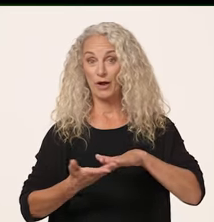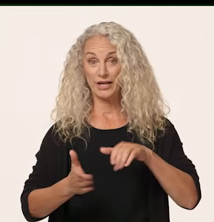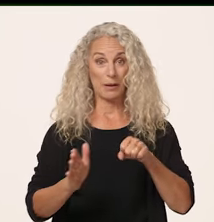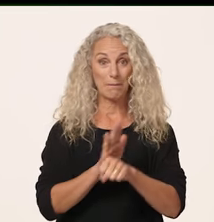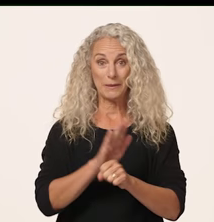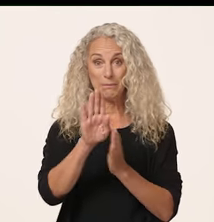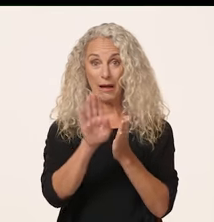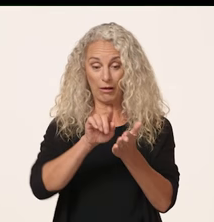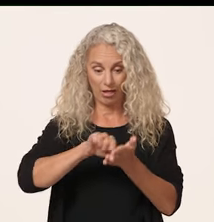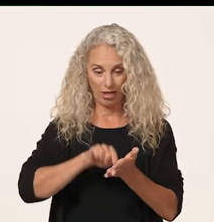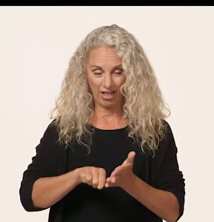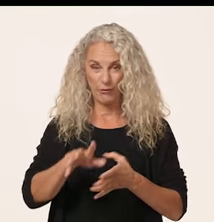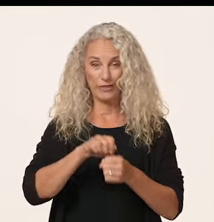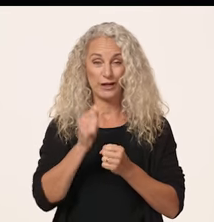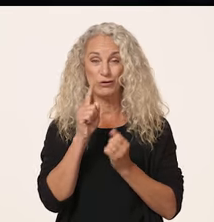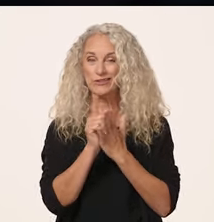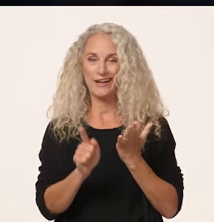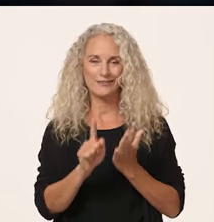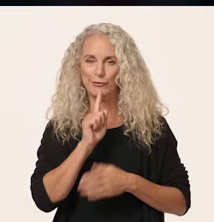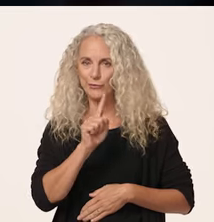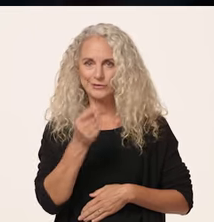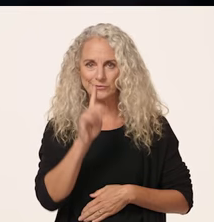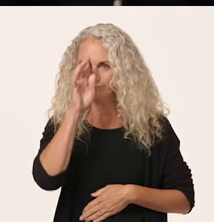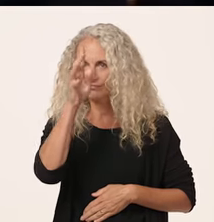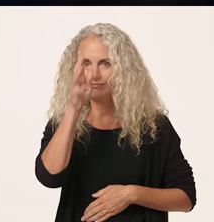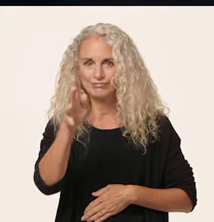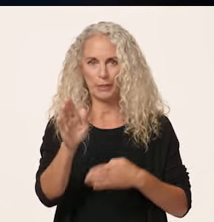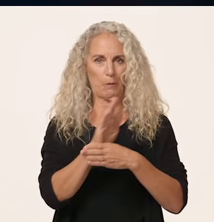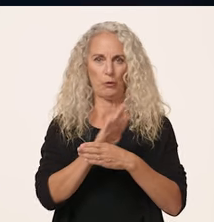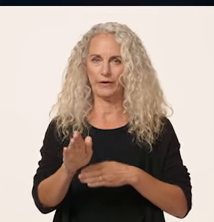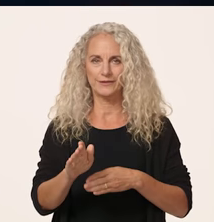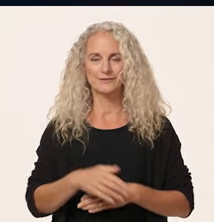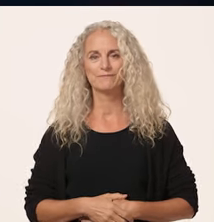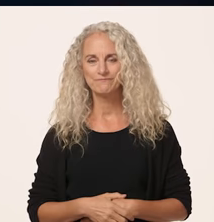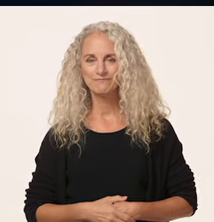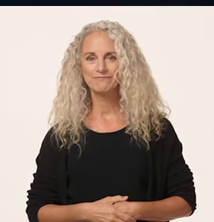Running a complete background check in a matter of seconds is pure Hollywood fiction.